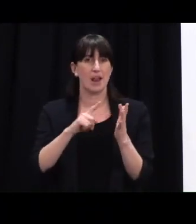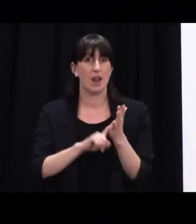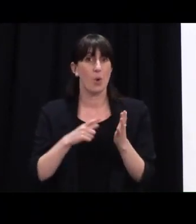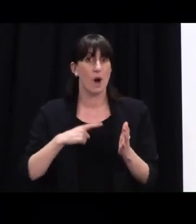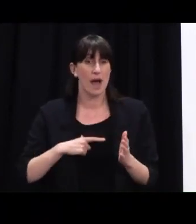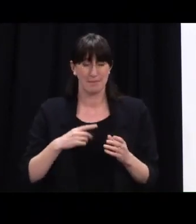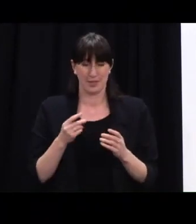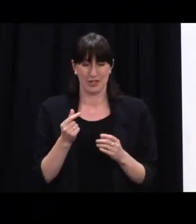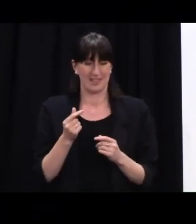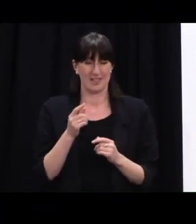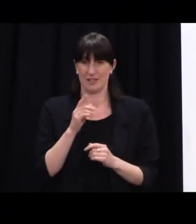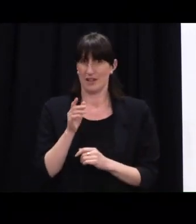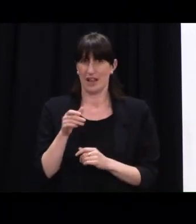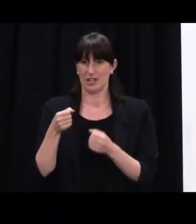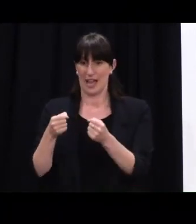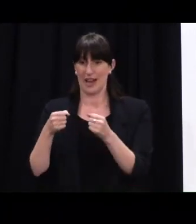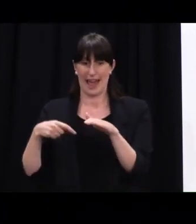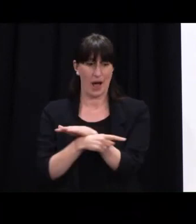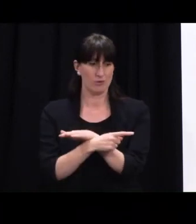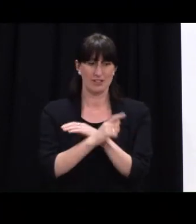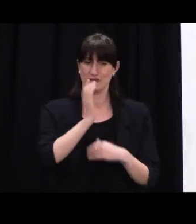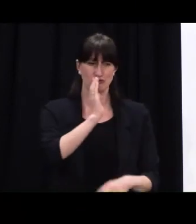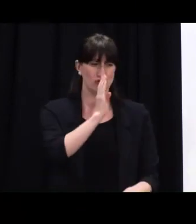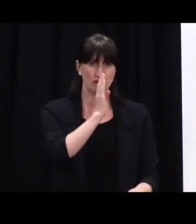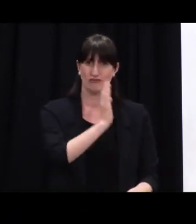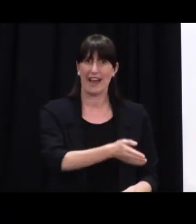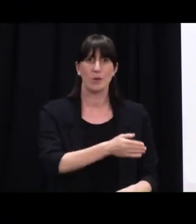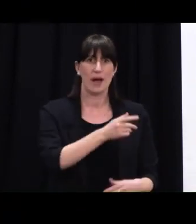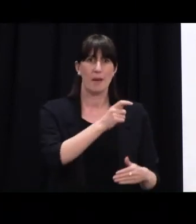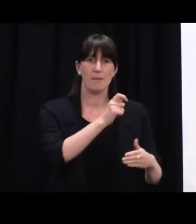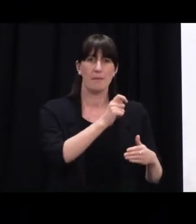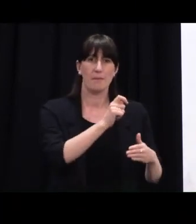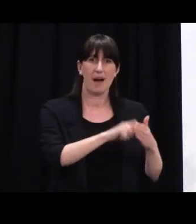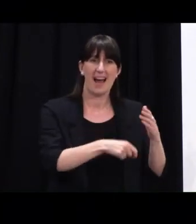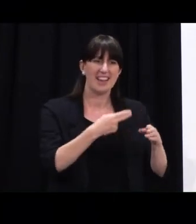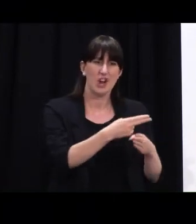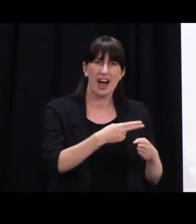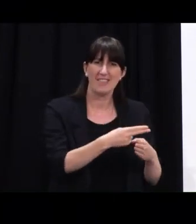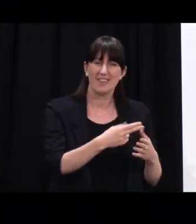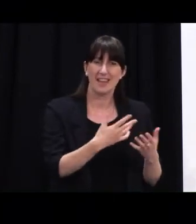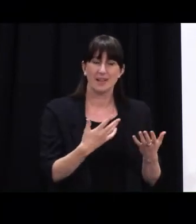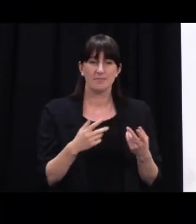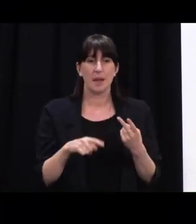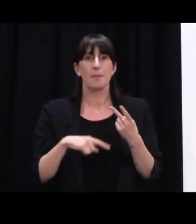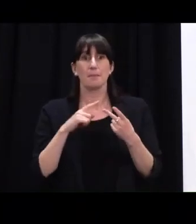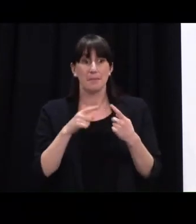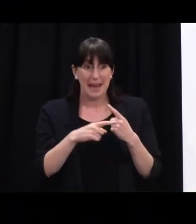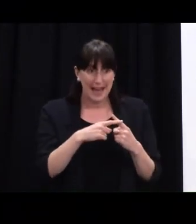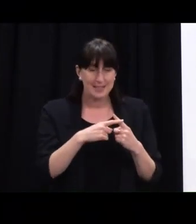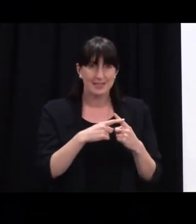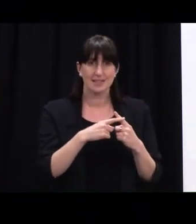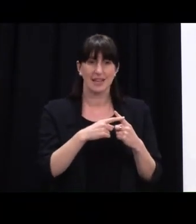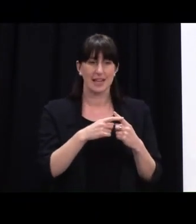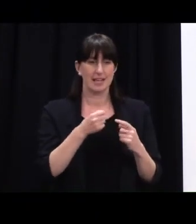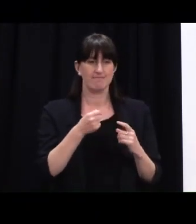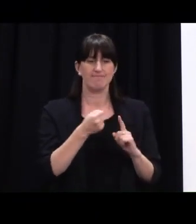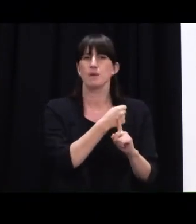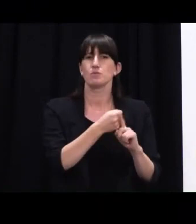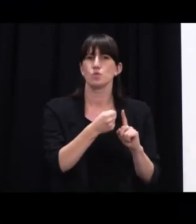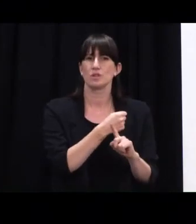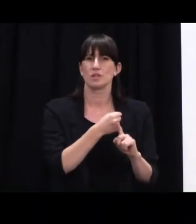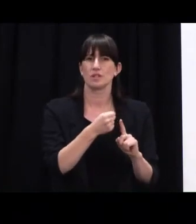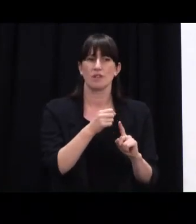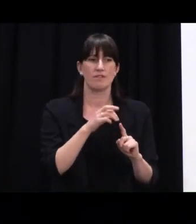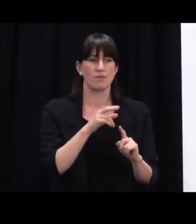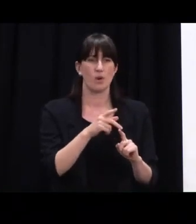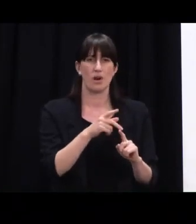release and over the course of his remand period he also assaulted corrections officers so there would have been a number of layered reasons and